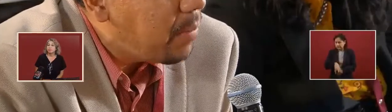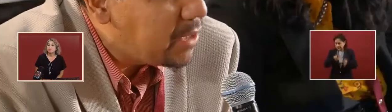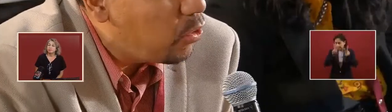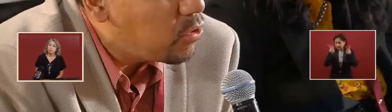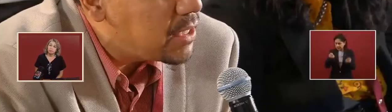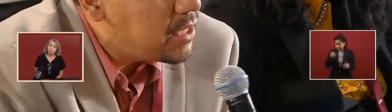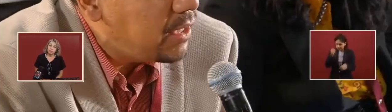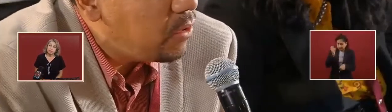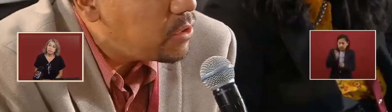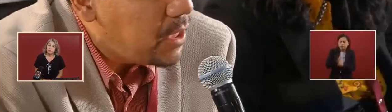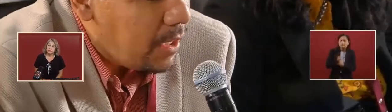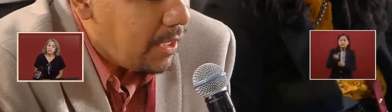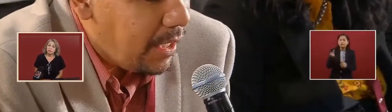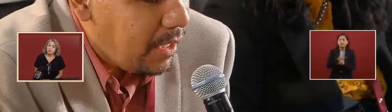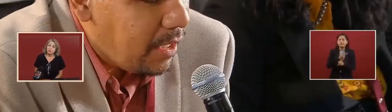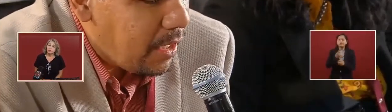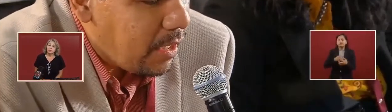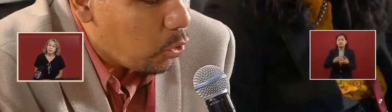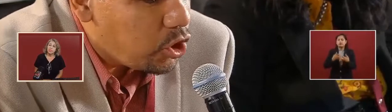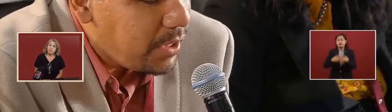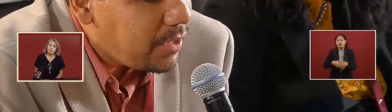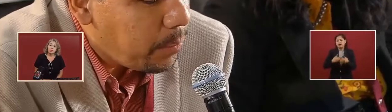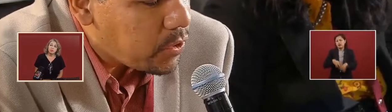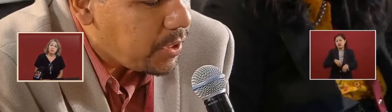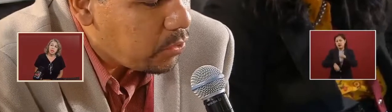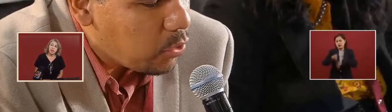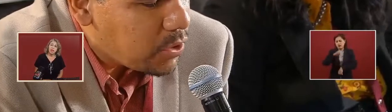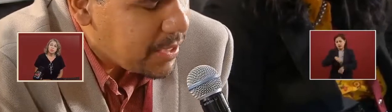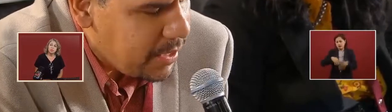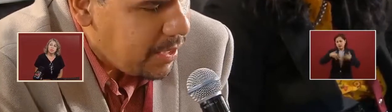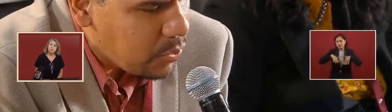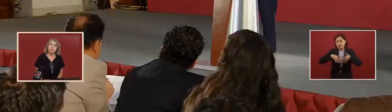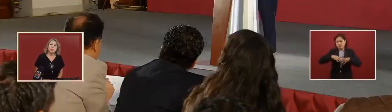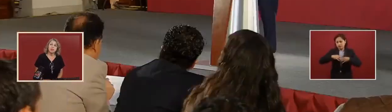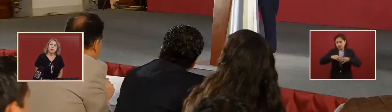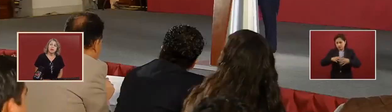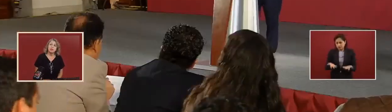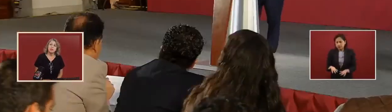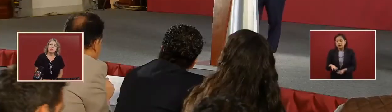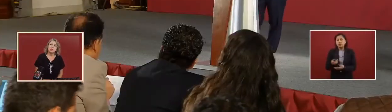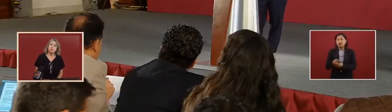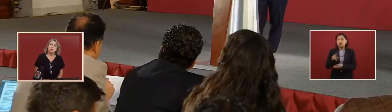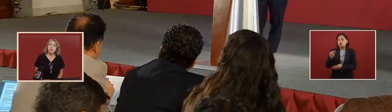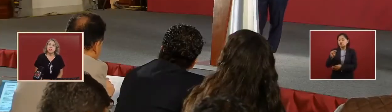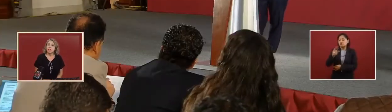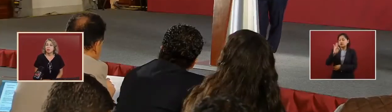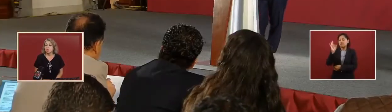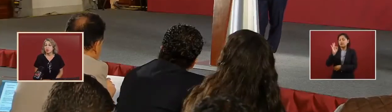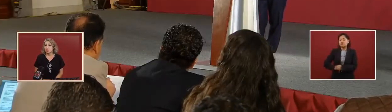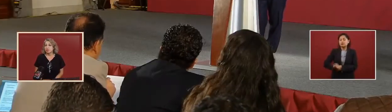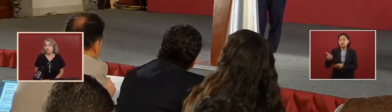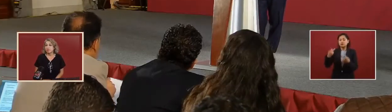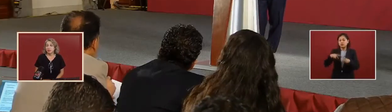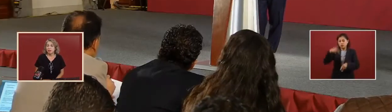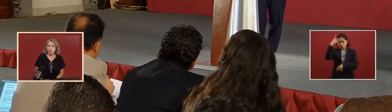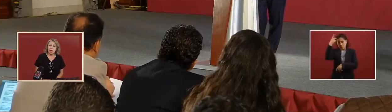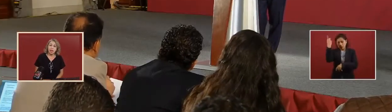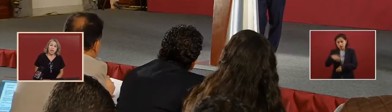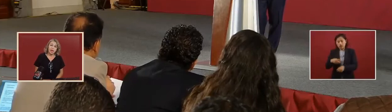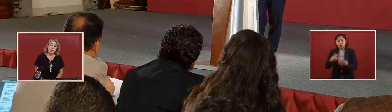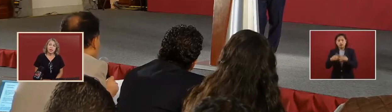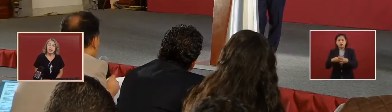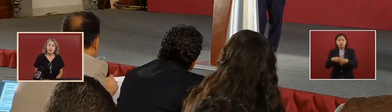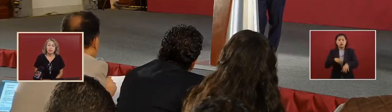so eighty percent of the textile workers have had clothes and